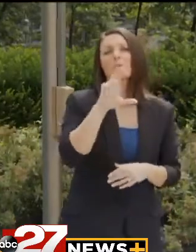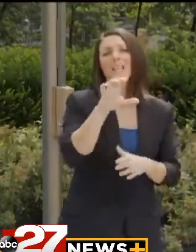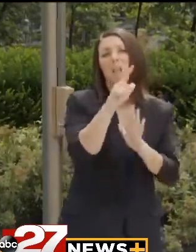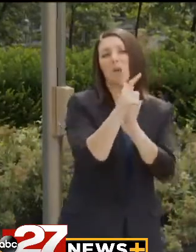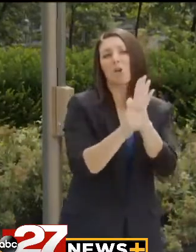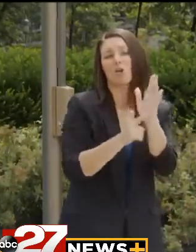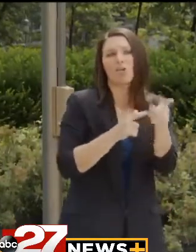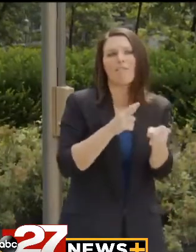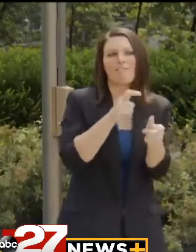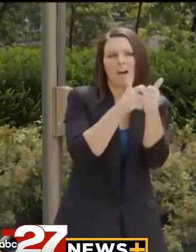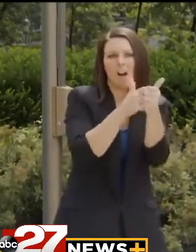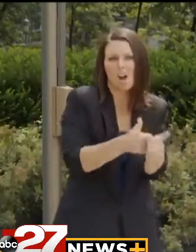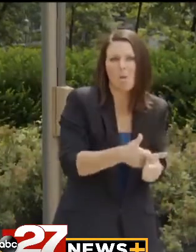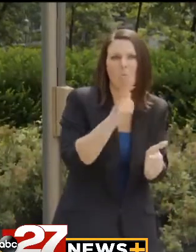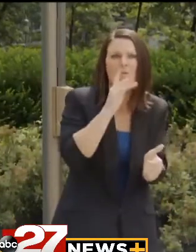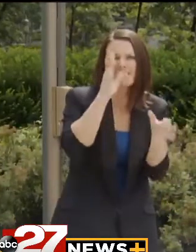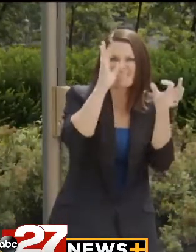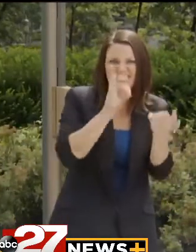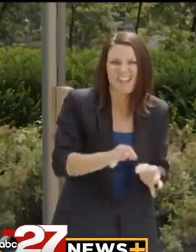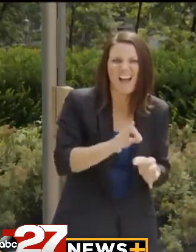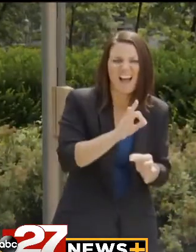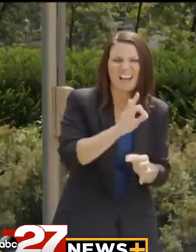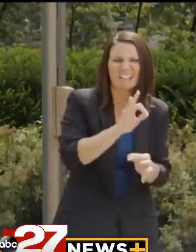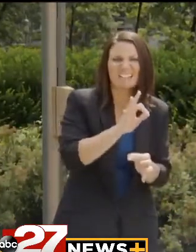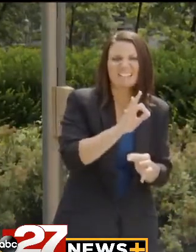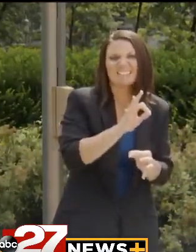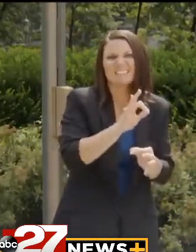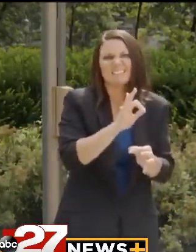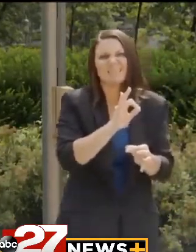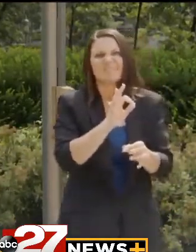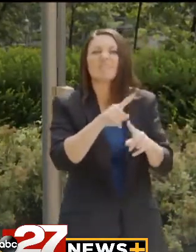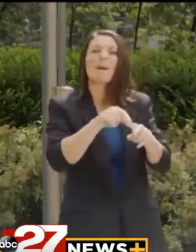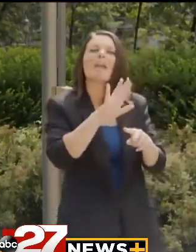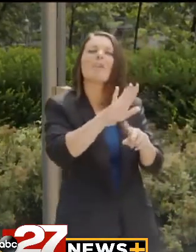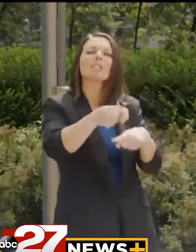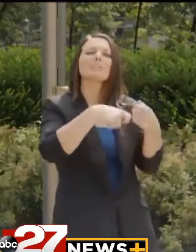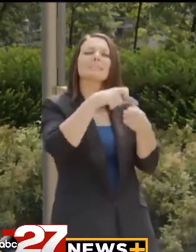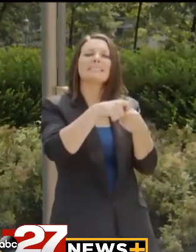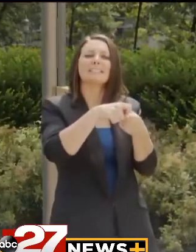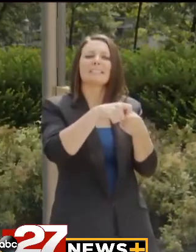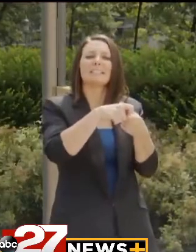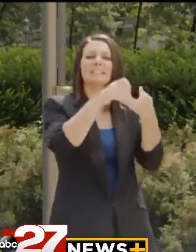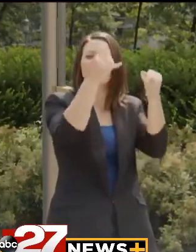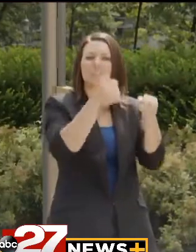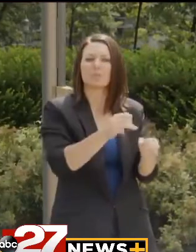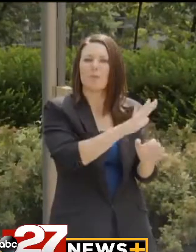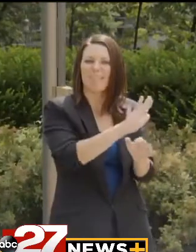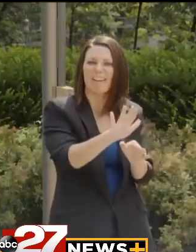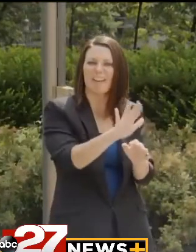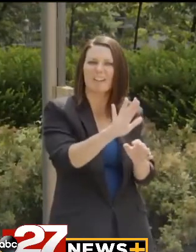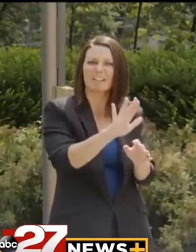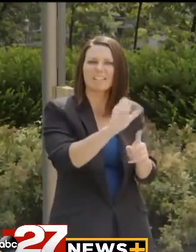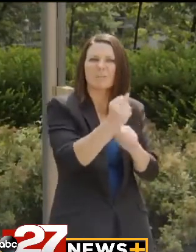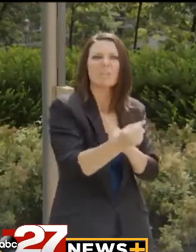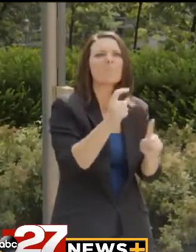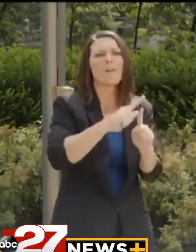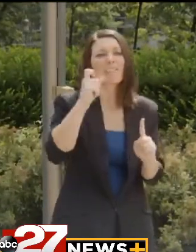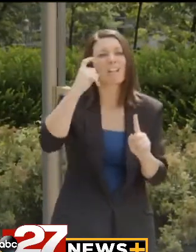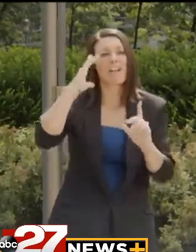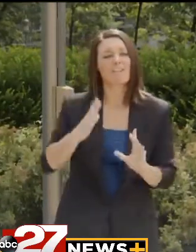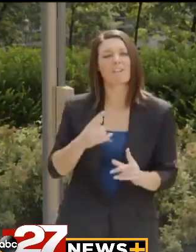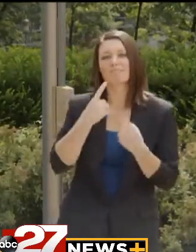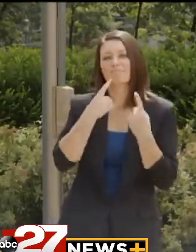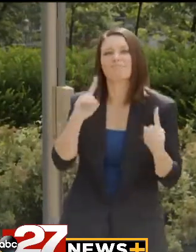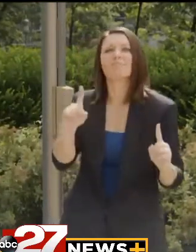and determined on the facts of that individual situation. Um, at this point, you know, I, I think the governor's made it known that it's very